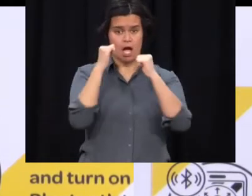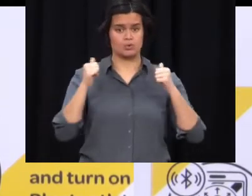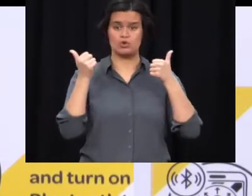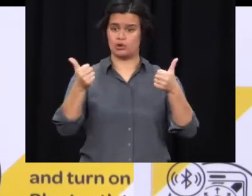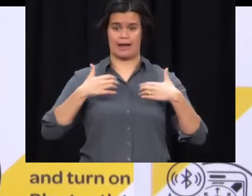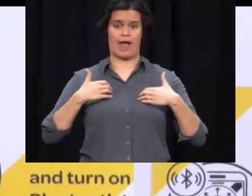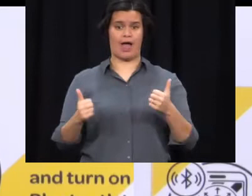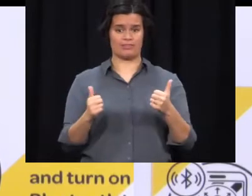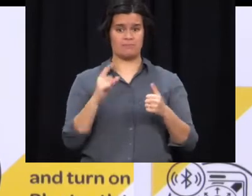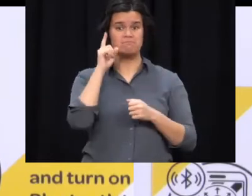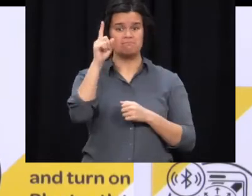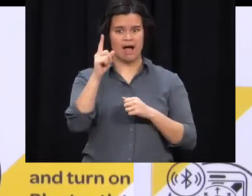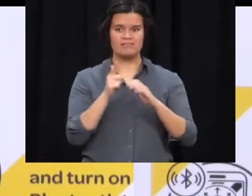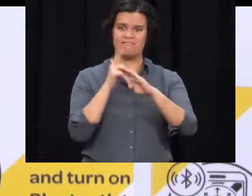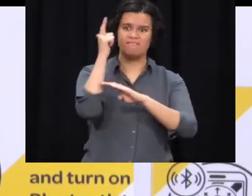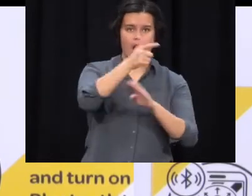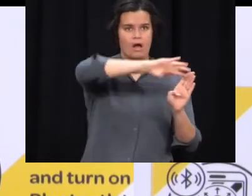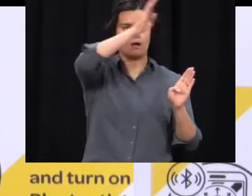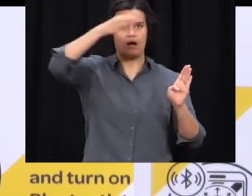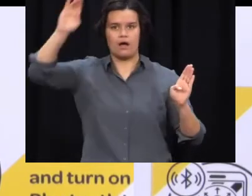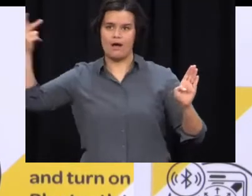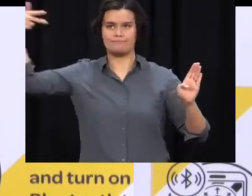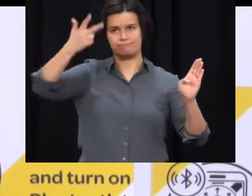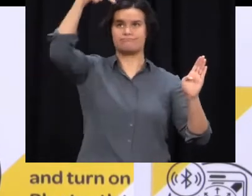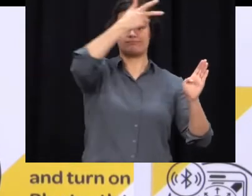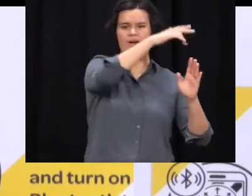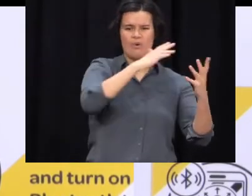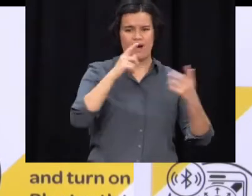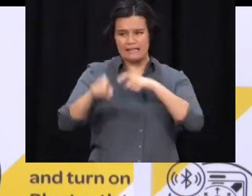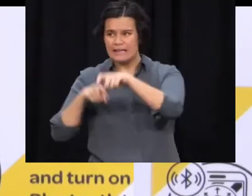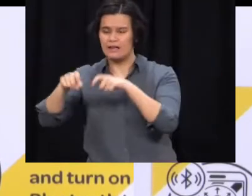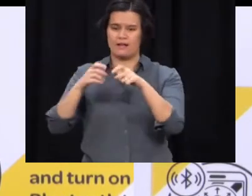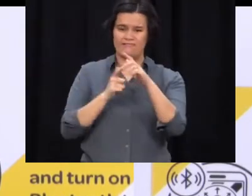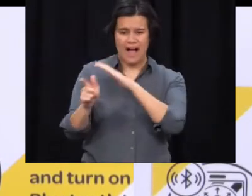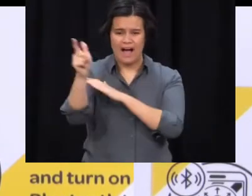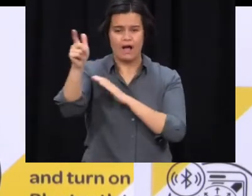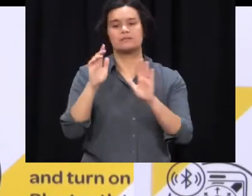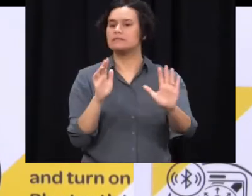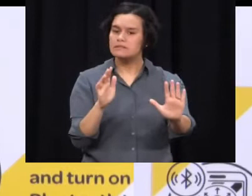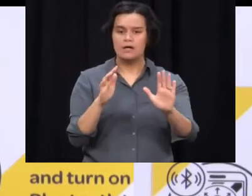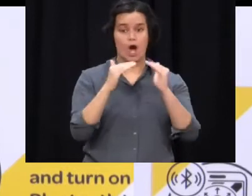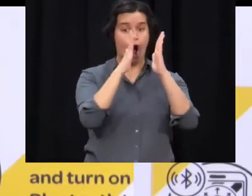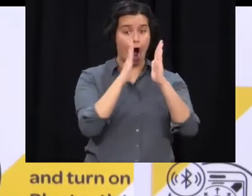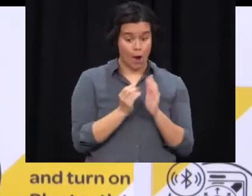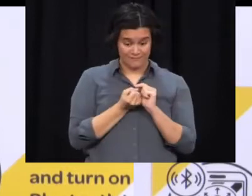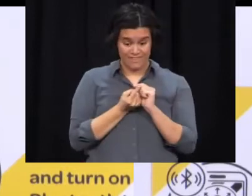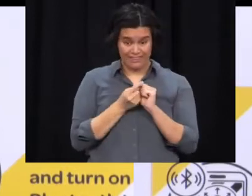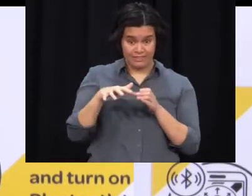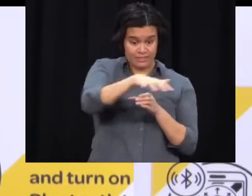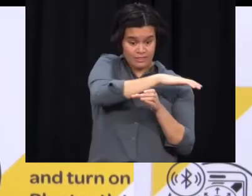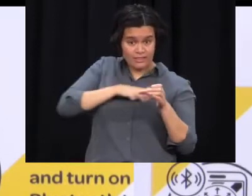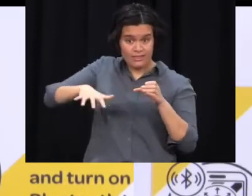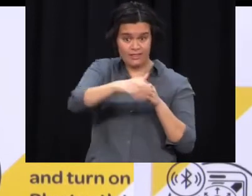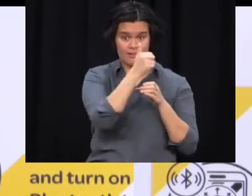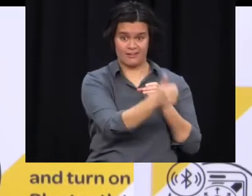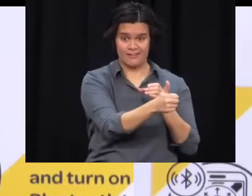I'm very mindful of the controversy around this, so I'd encourage everyone just to be cautious. Stay close to home. Don't do anything that's